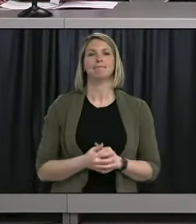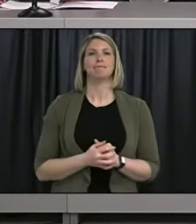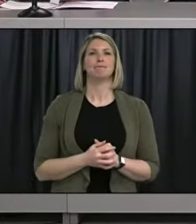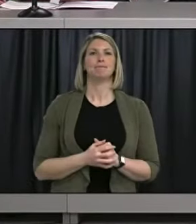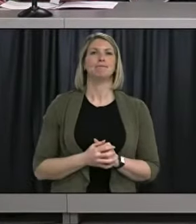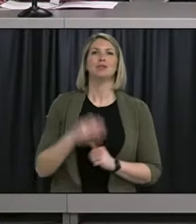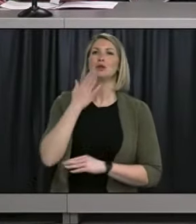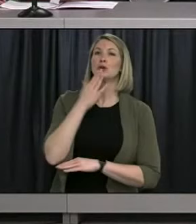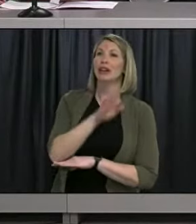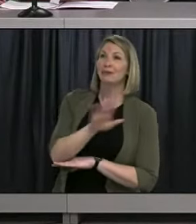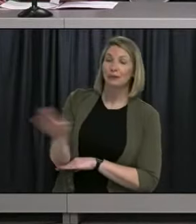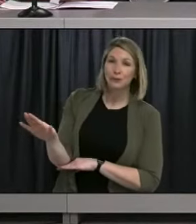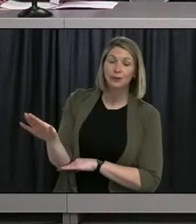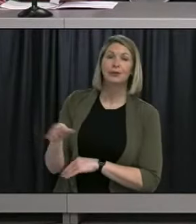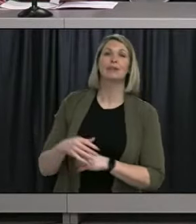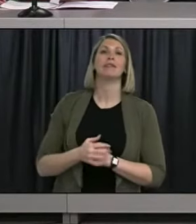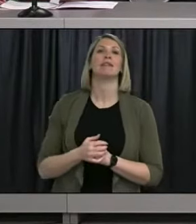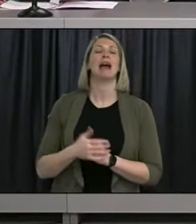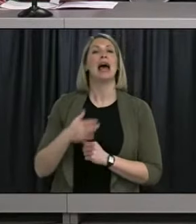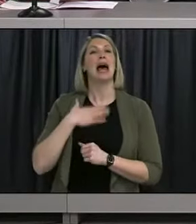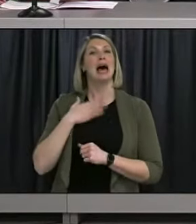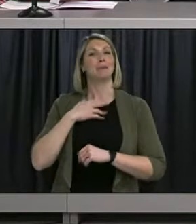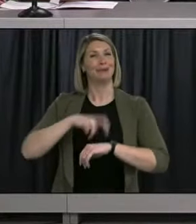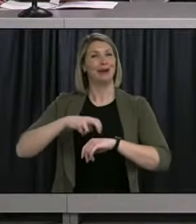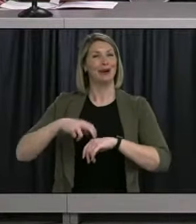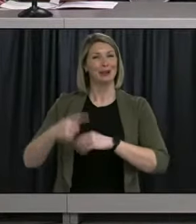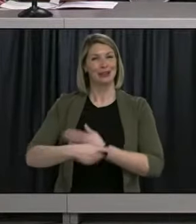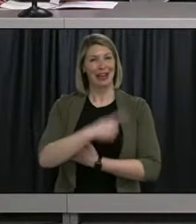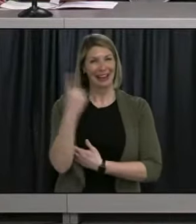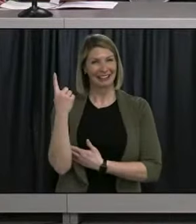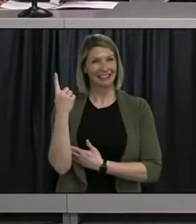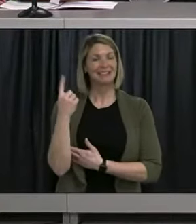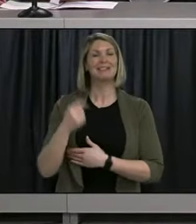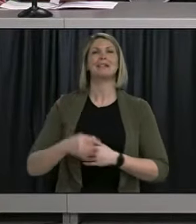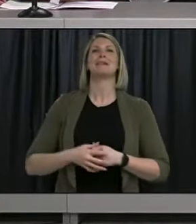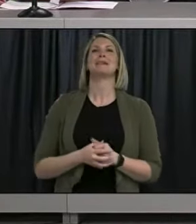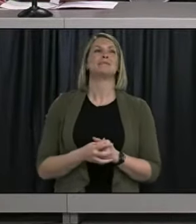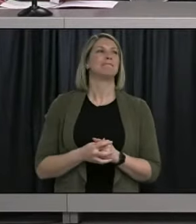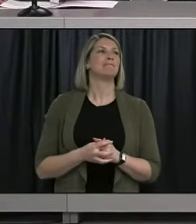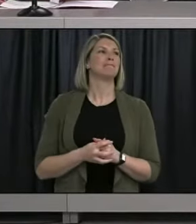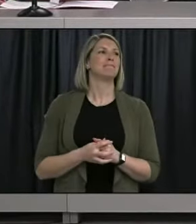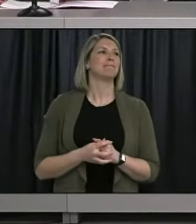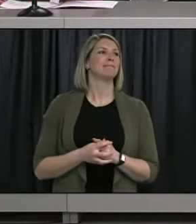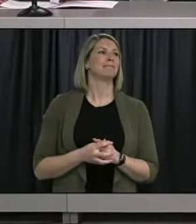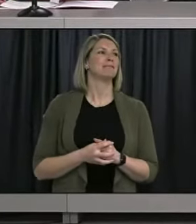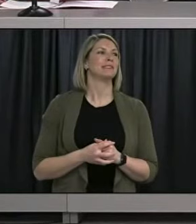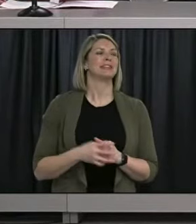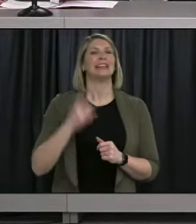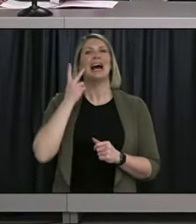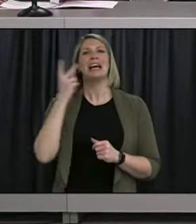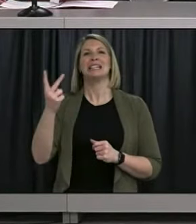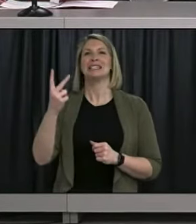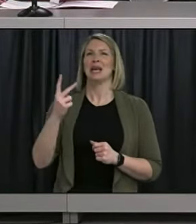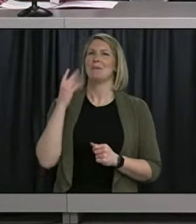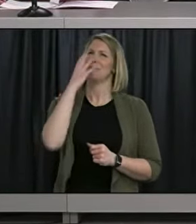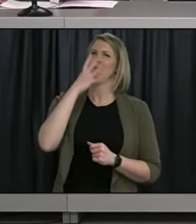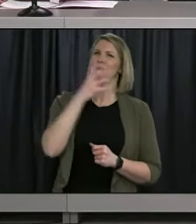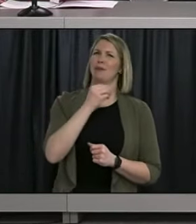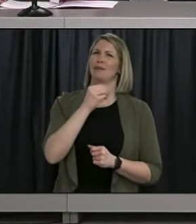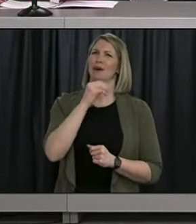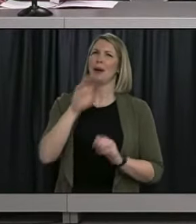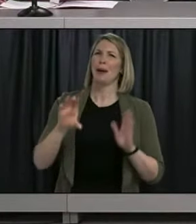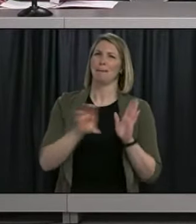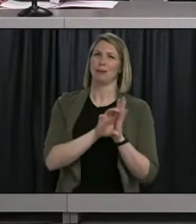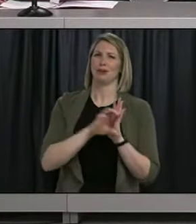So good afternoon, everyone, and happy St. Patrick's Day. Sorry, I see a really nice picture of Minister Hagee here, but not my